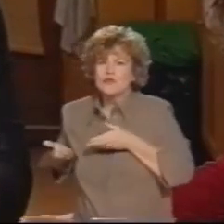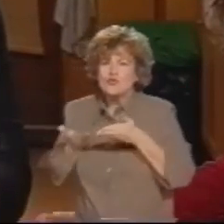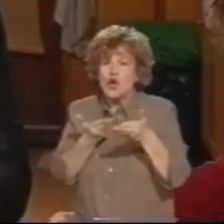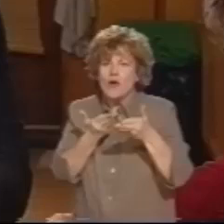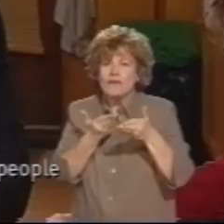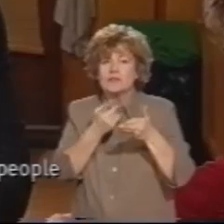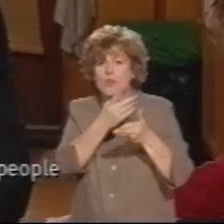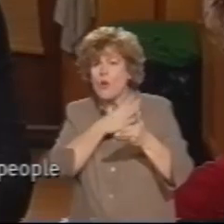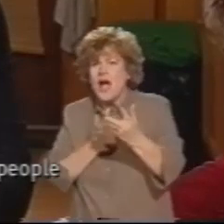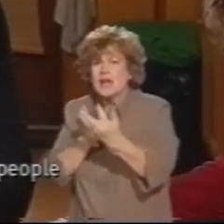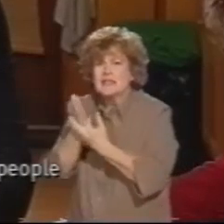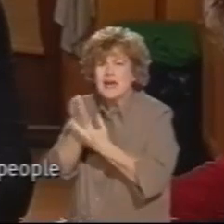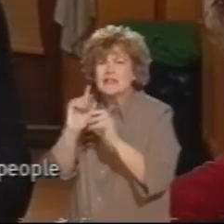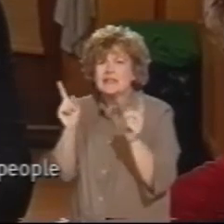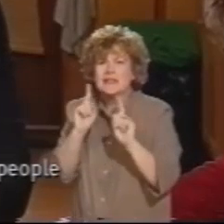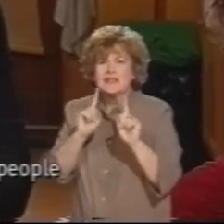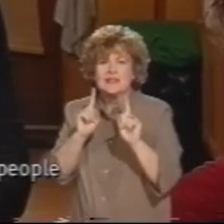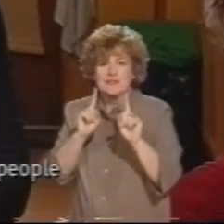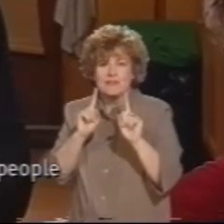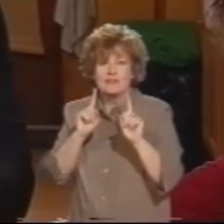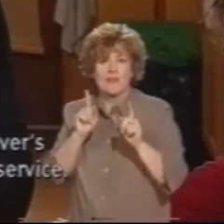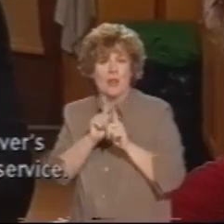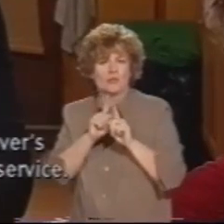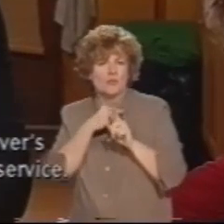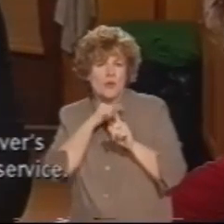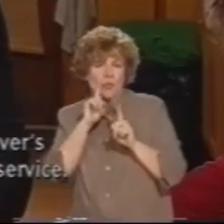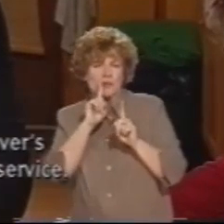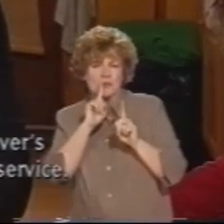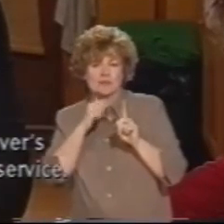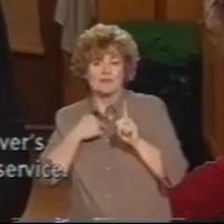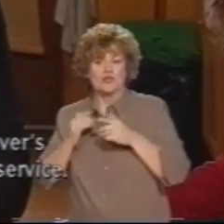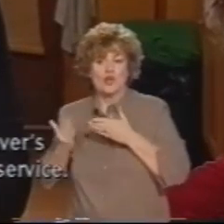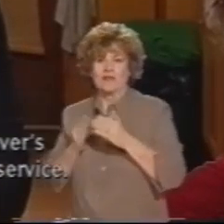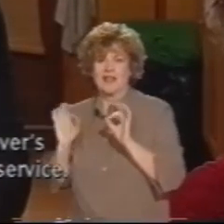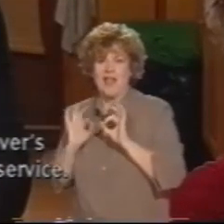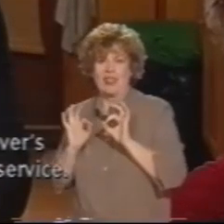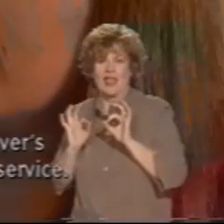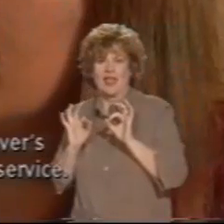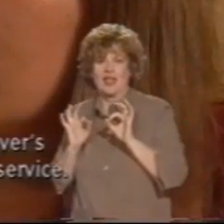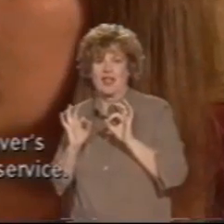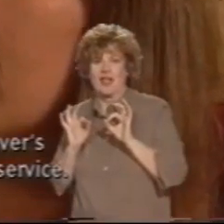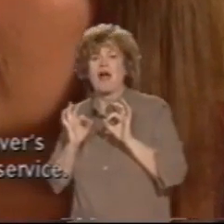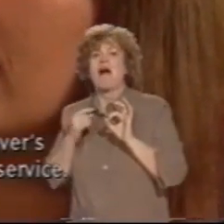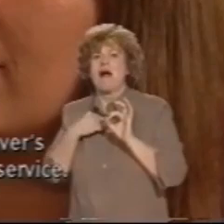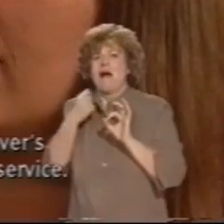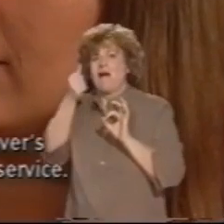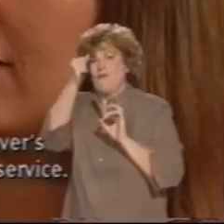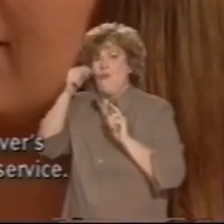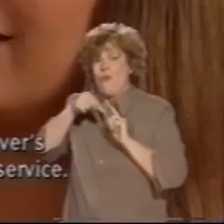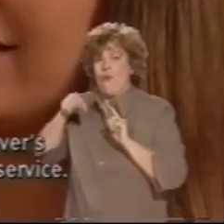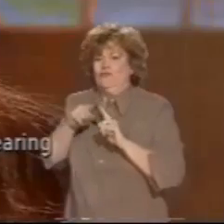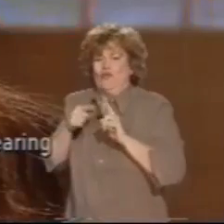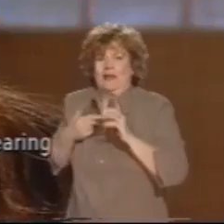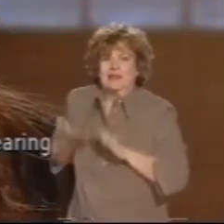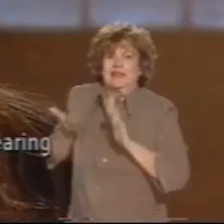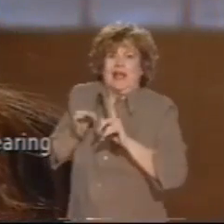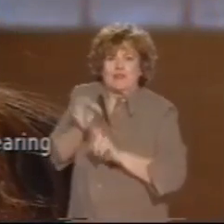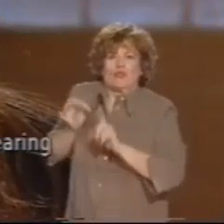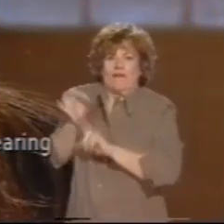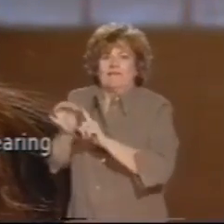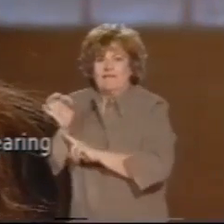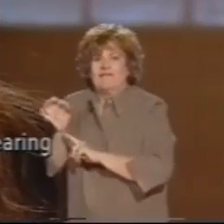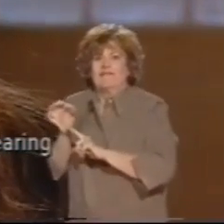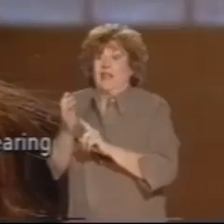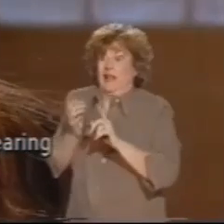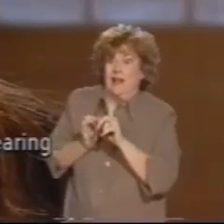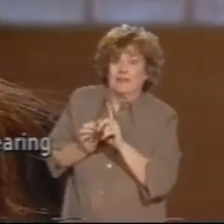where there are gaps where we're not actually providing for people and flag those up to whoever's necessary to try and develop a new service. Having a loss of your sight